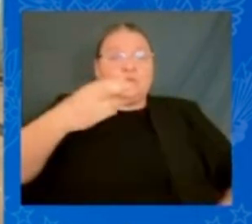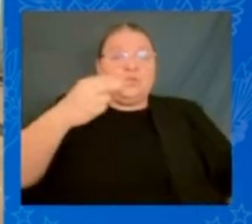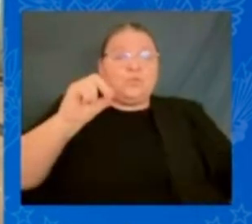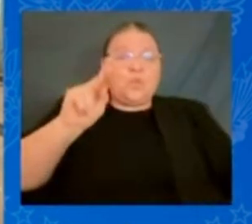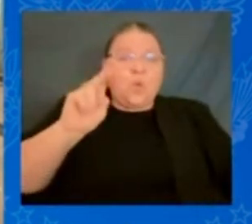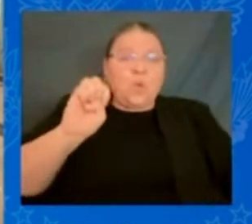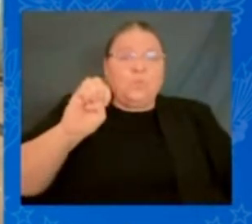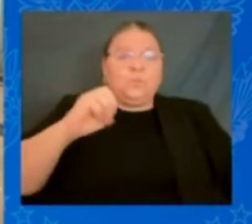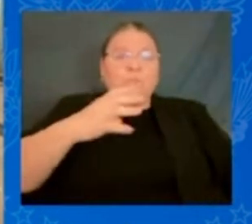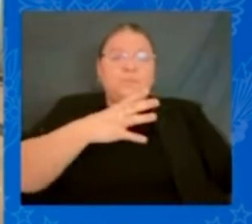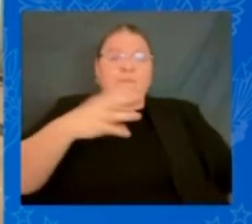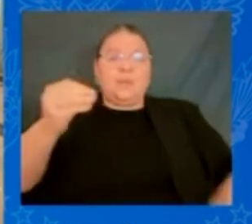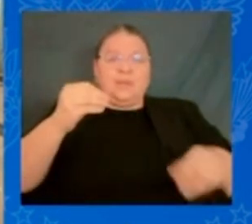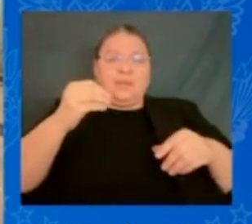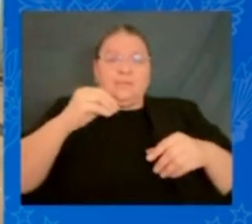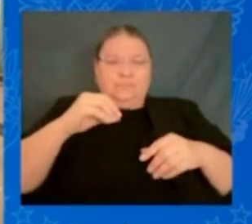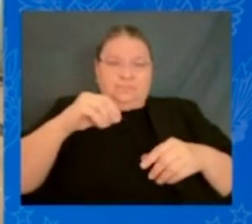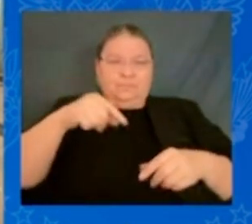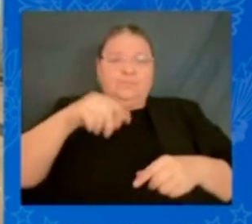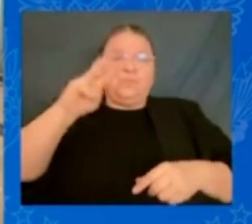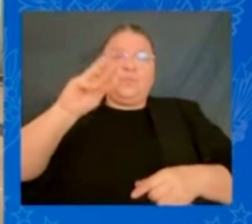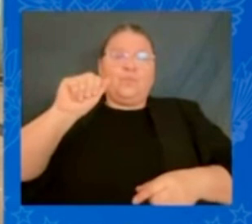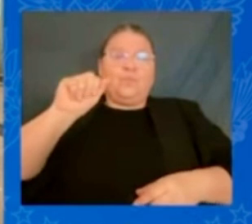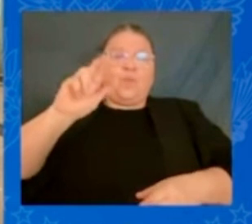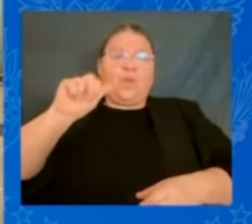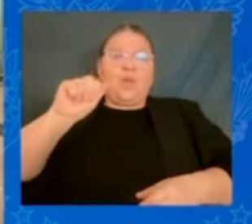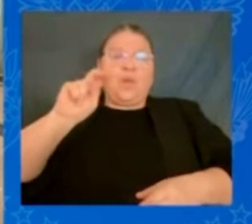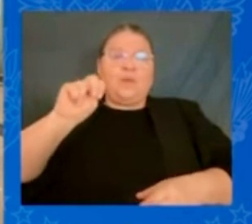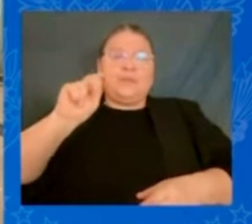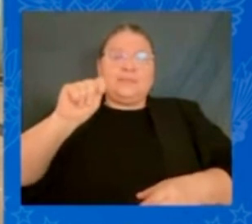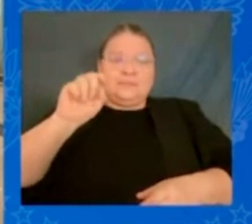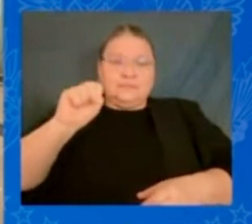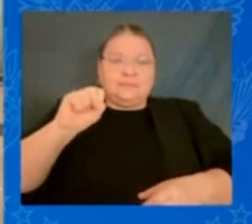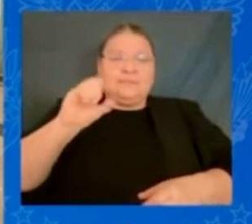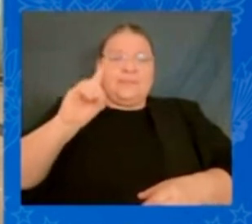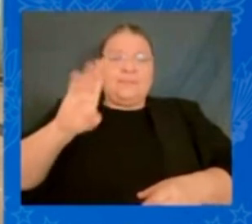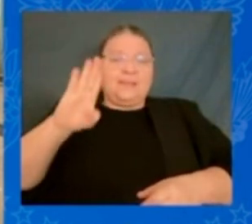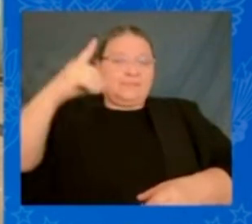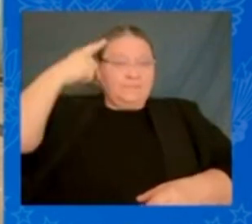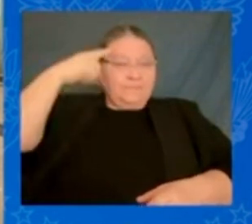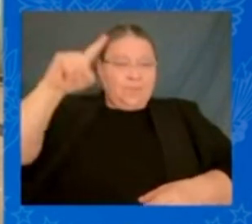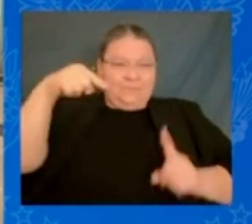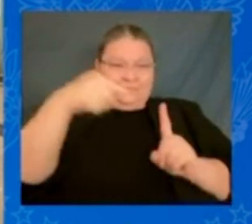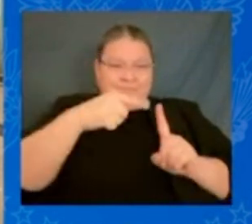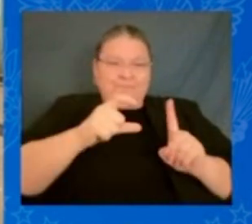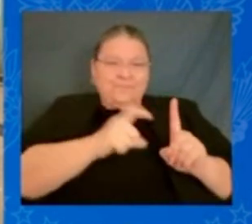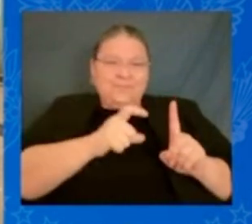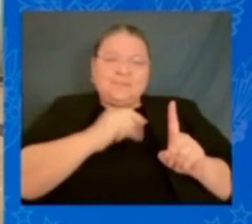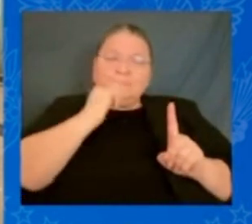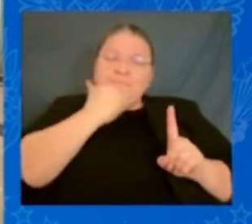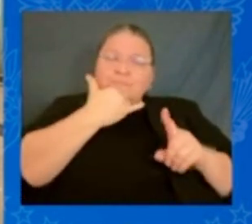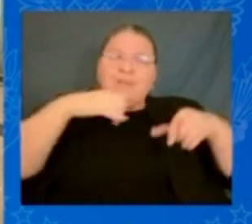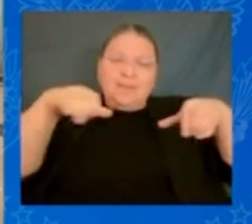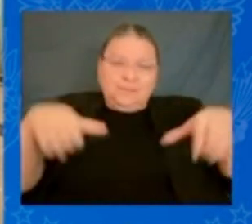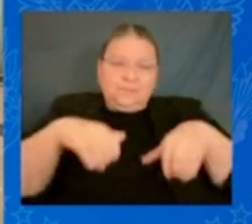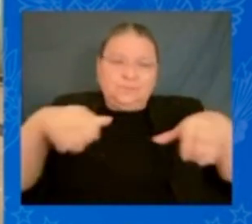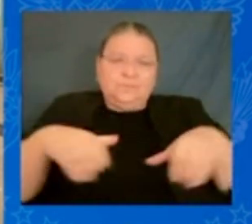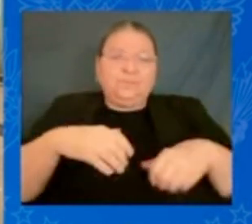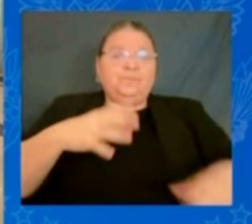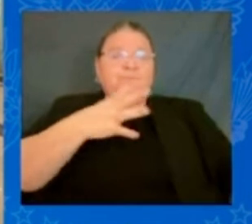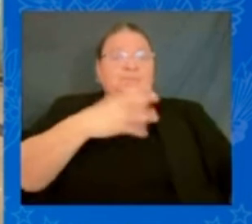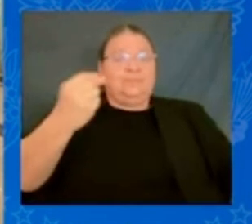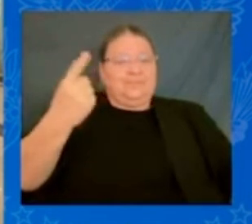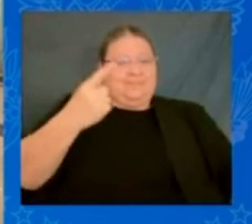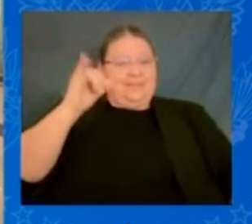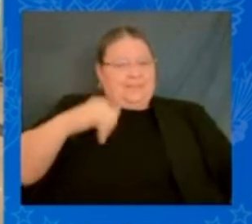for police misconduct, advancing effective and accountable community policing that builds public trust. We'll keep fighting to